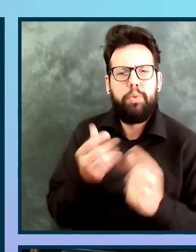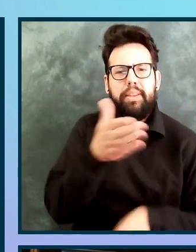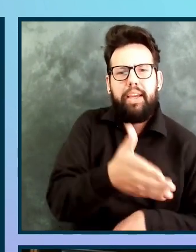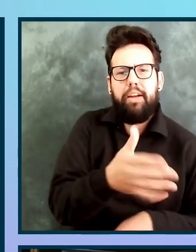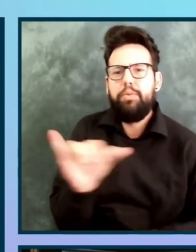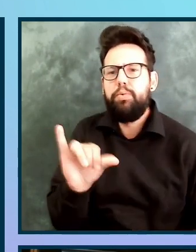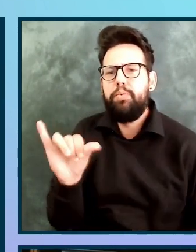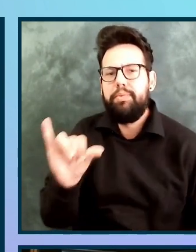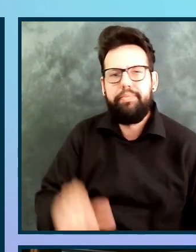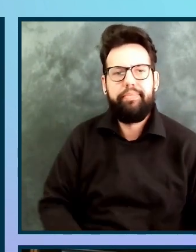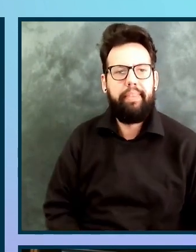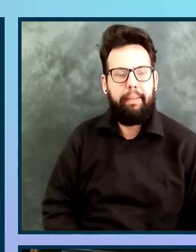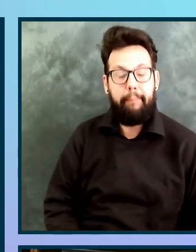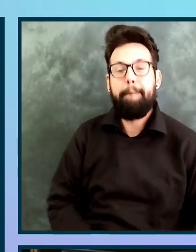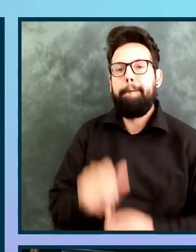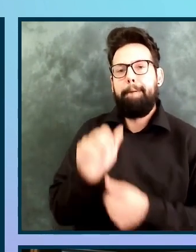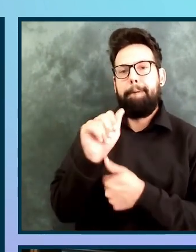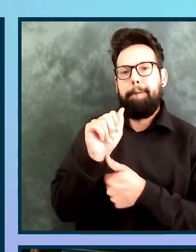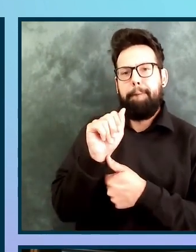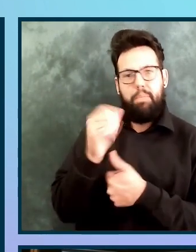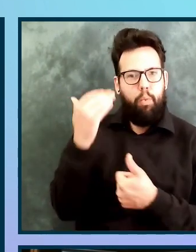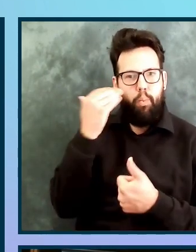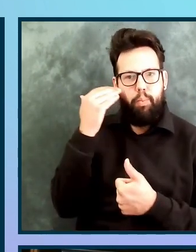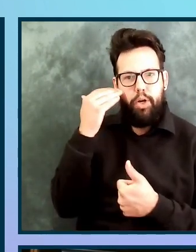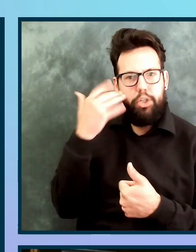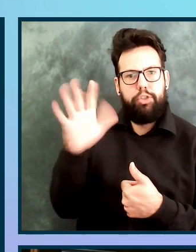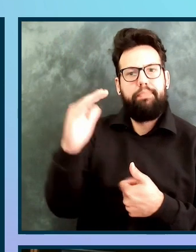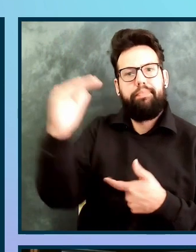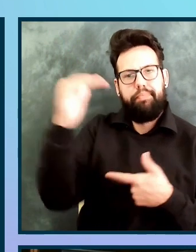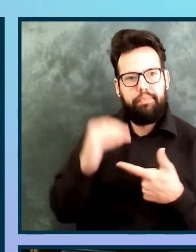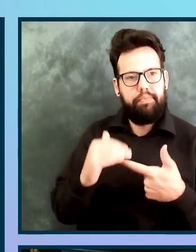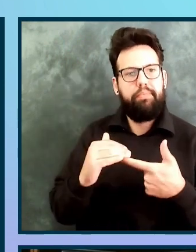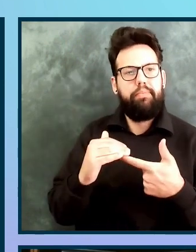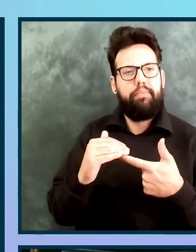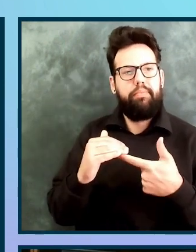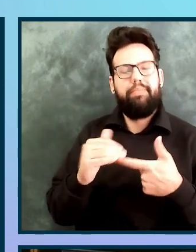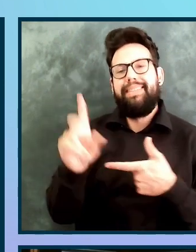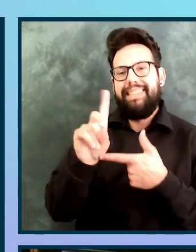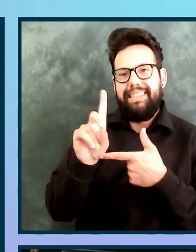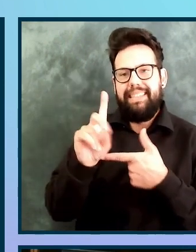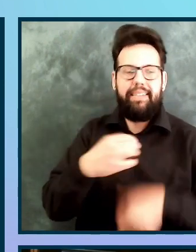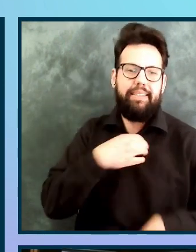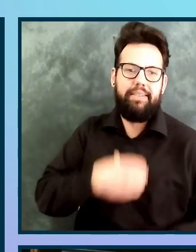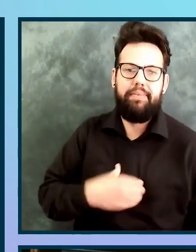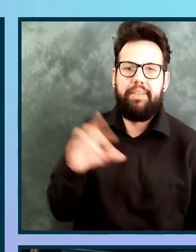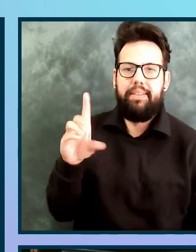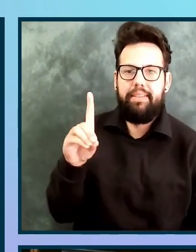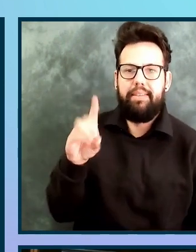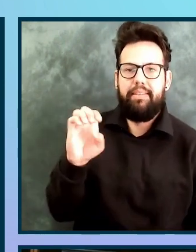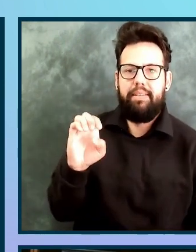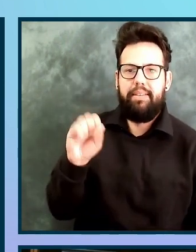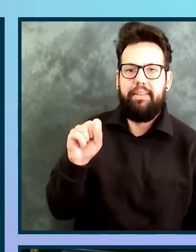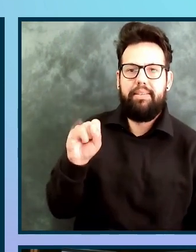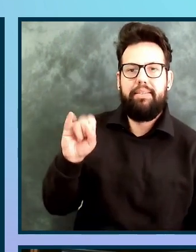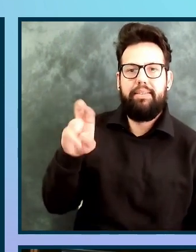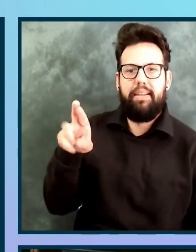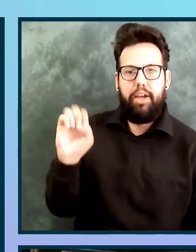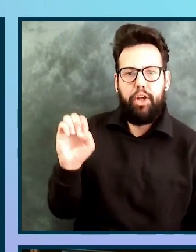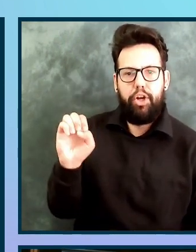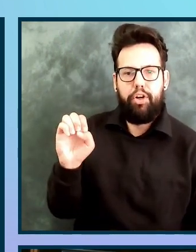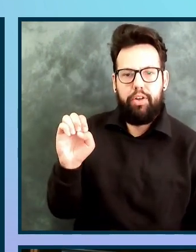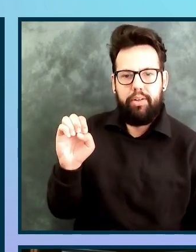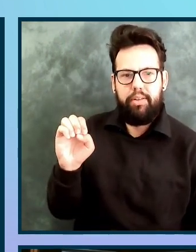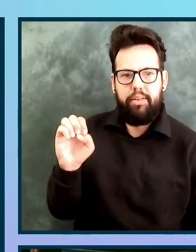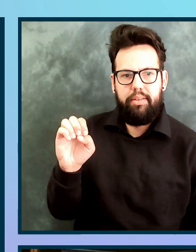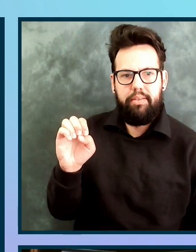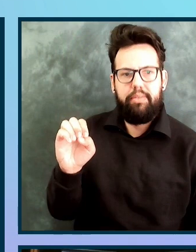The next model, the next stage in this model is the desire stage, which is the D in ADCAR. Is it a